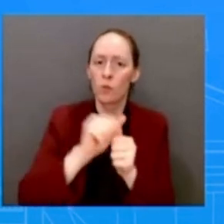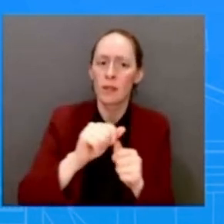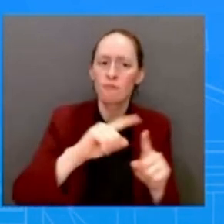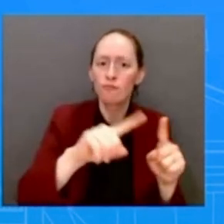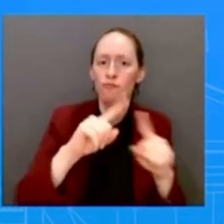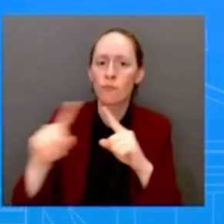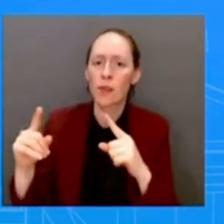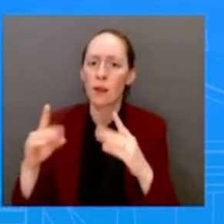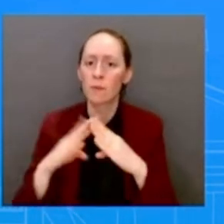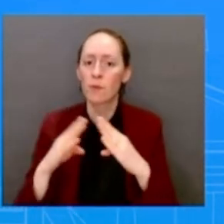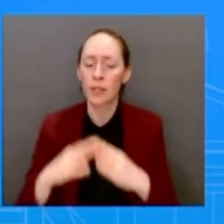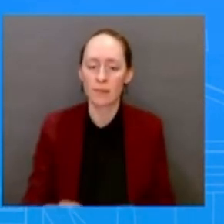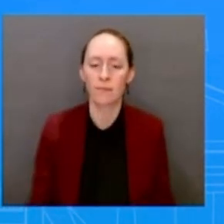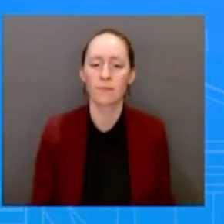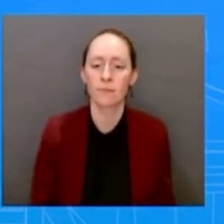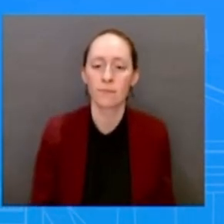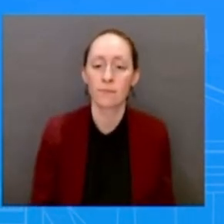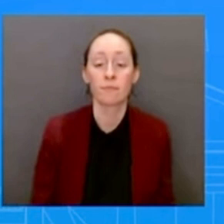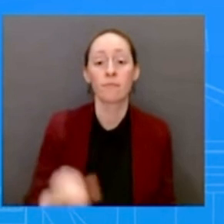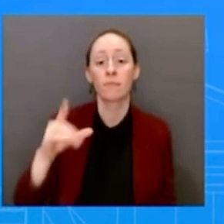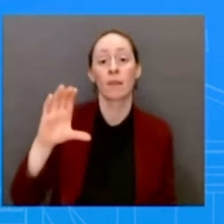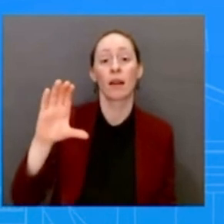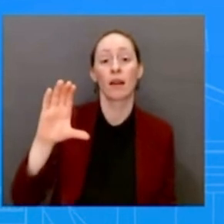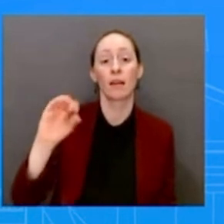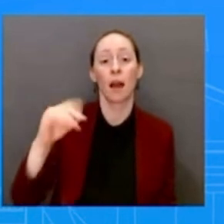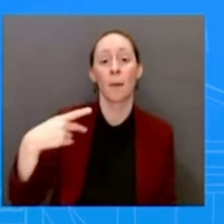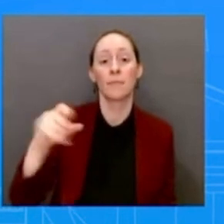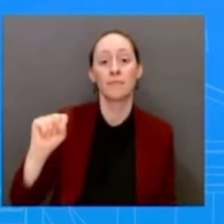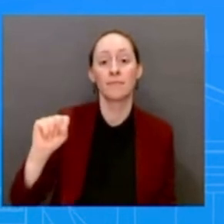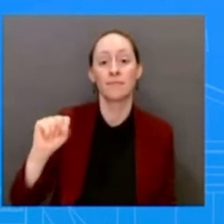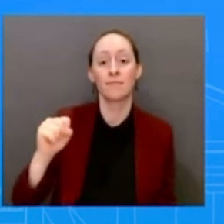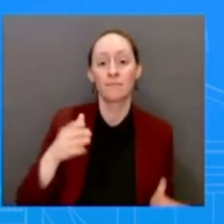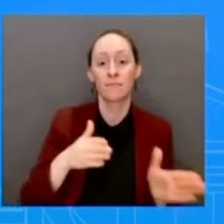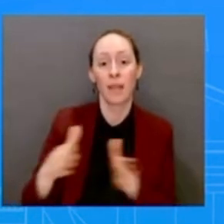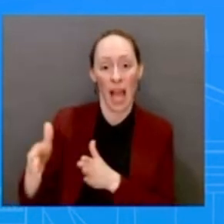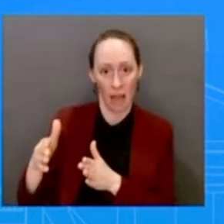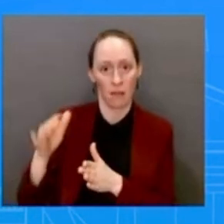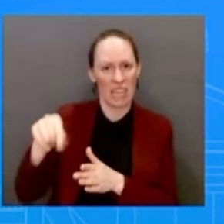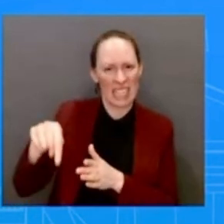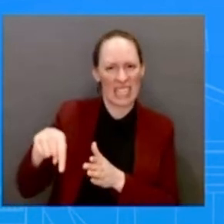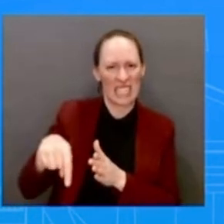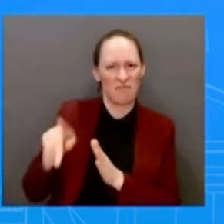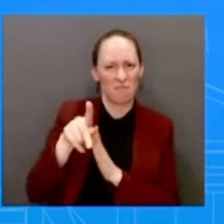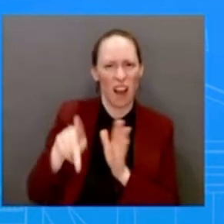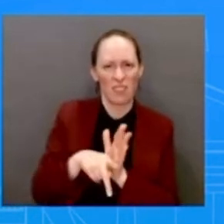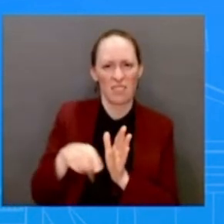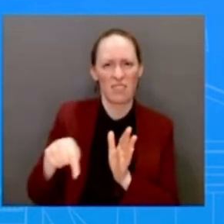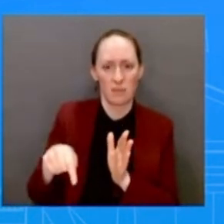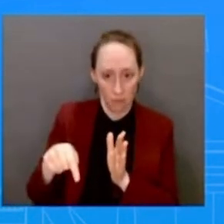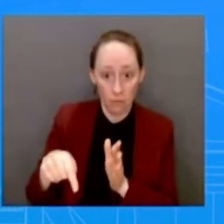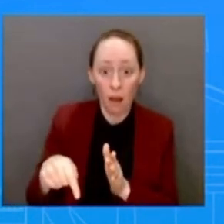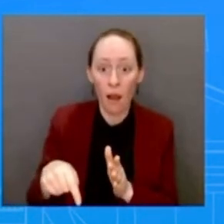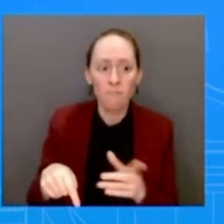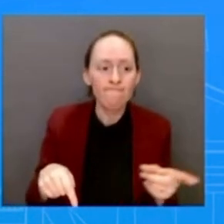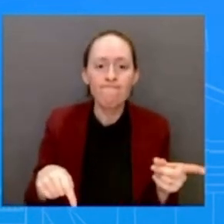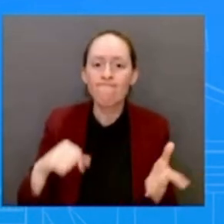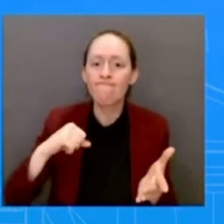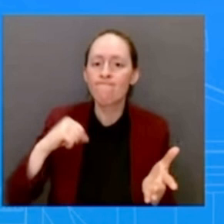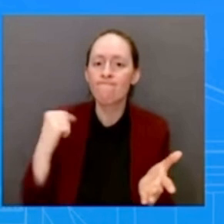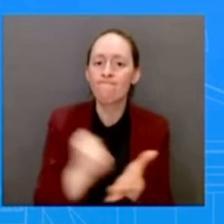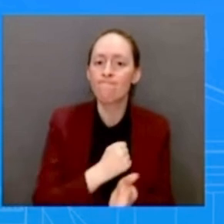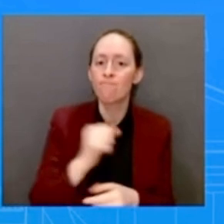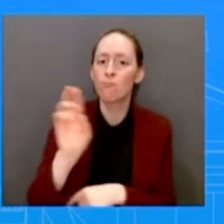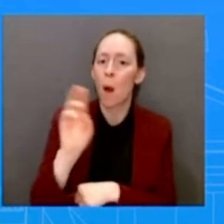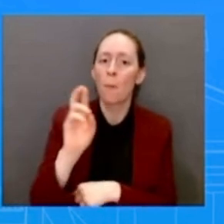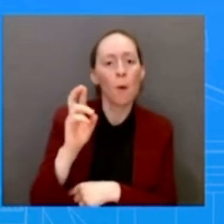actually a policy that Republicans want to not fund and take that away, take away